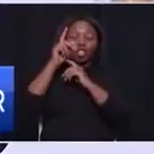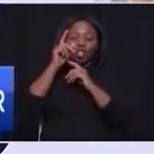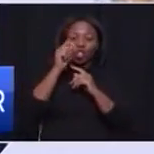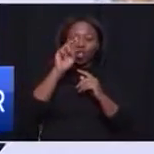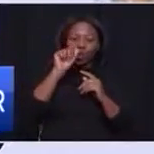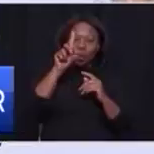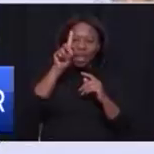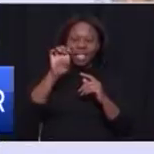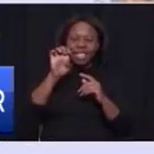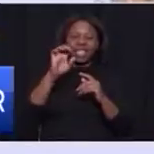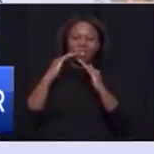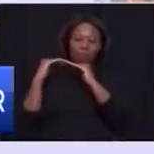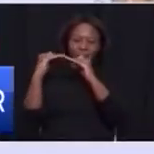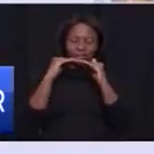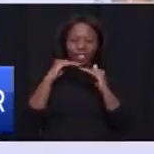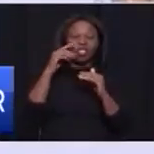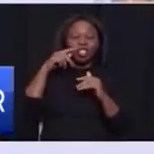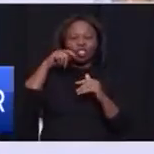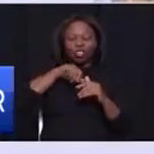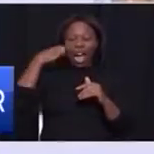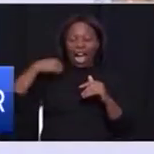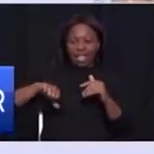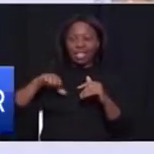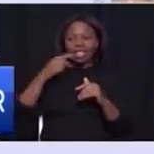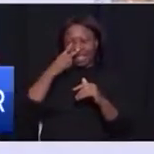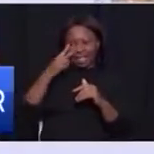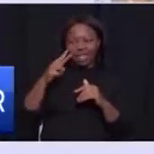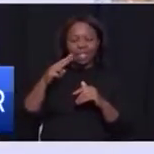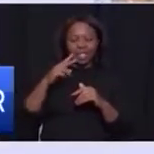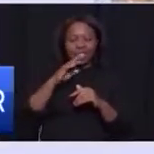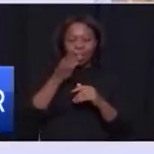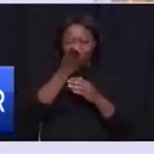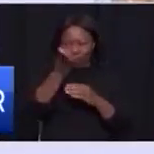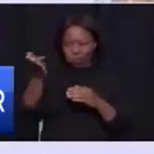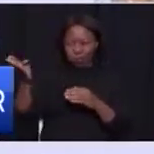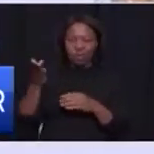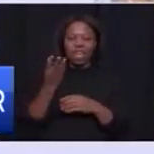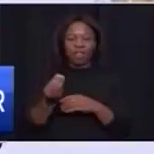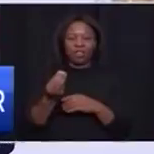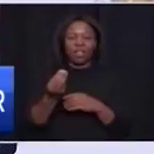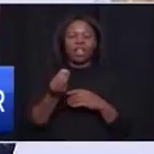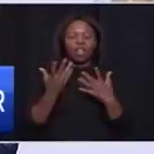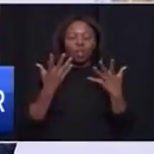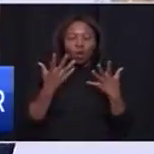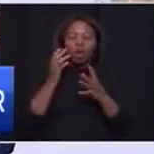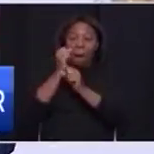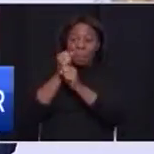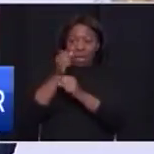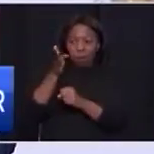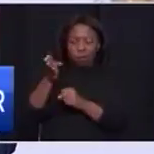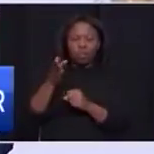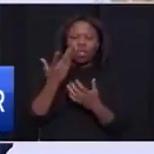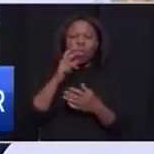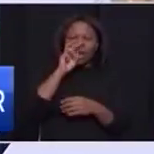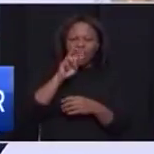mutually beneficial. And I see the Chinese ambassador in the audience here. We do need mutually beneficial